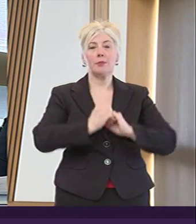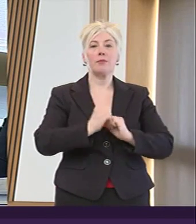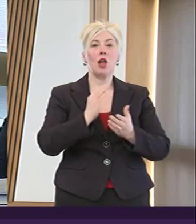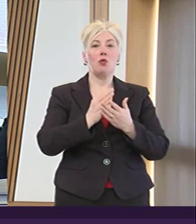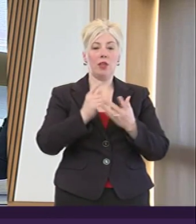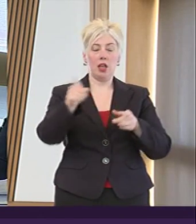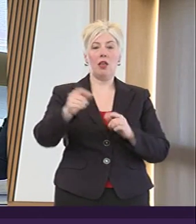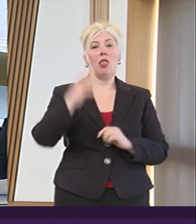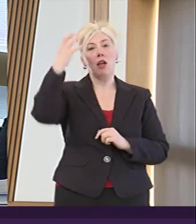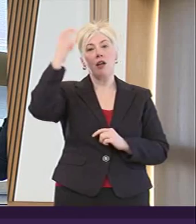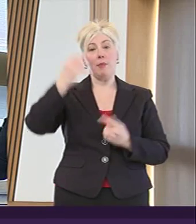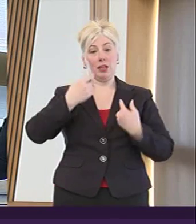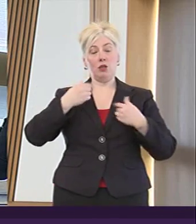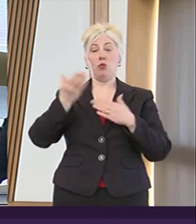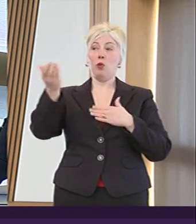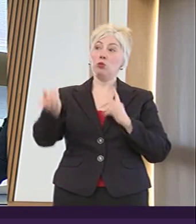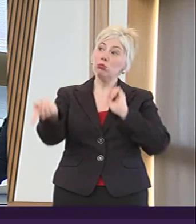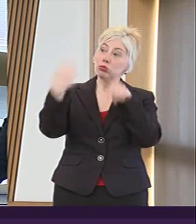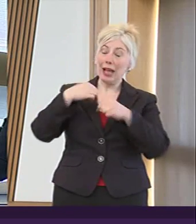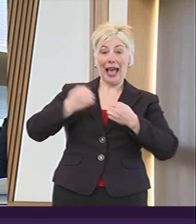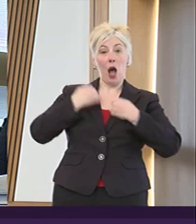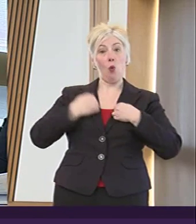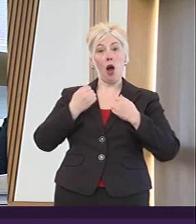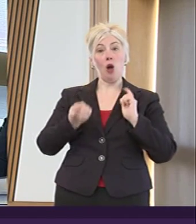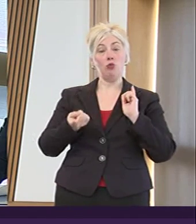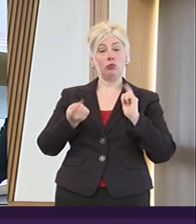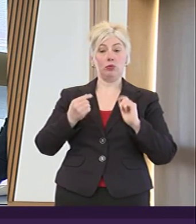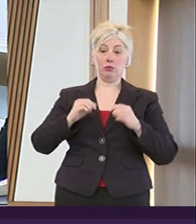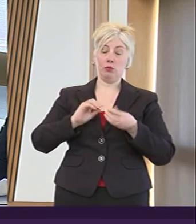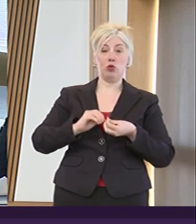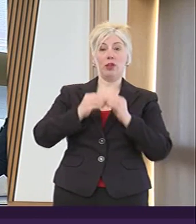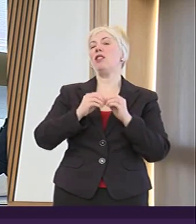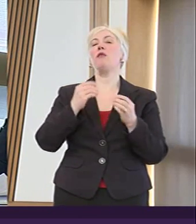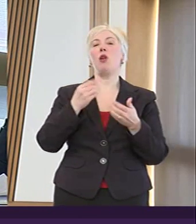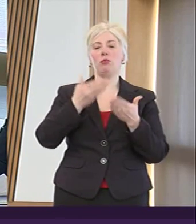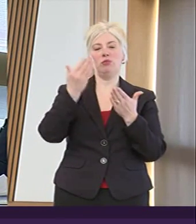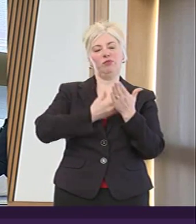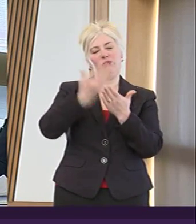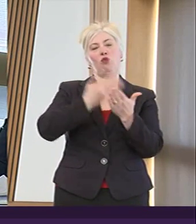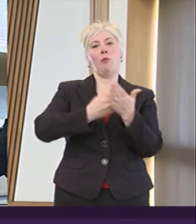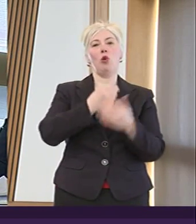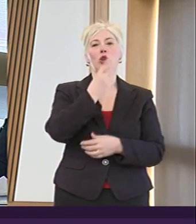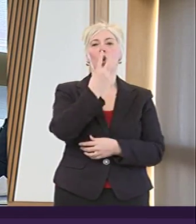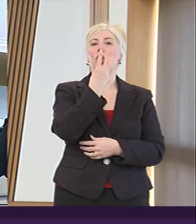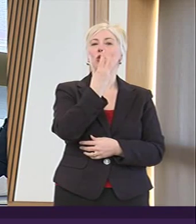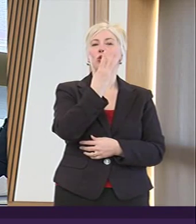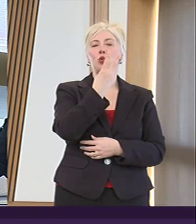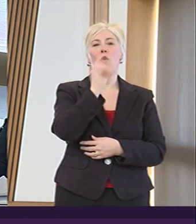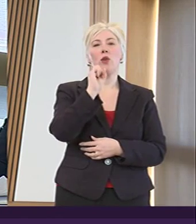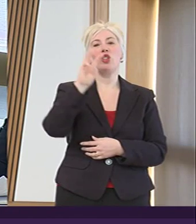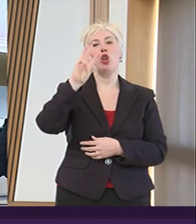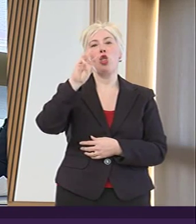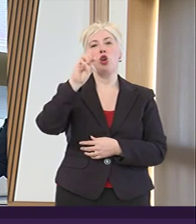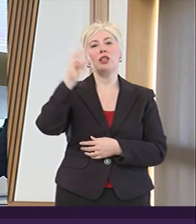to our report on instruments considered by the committee during 2013-14 correspondence